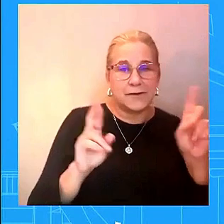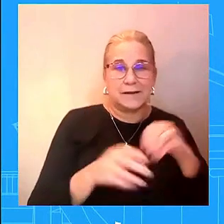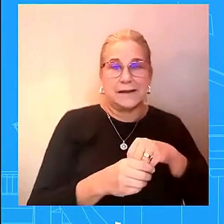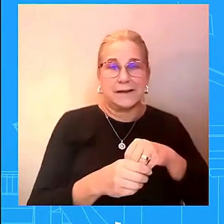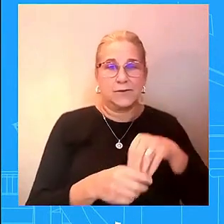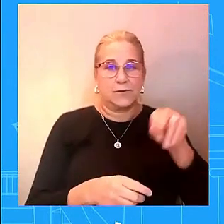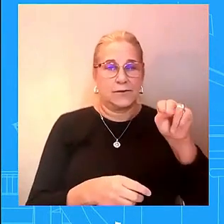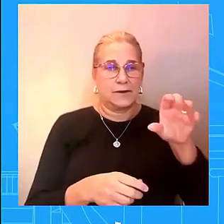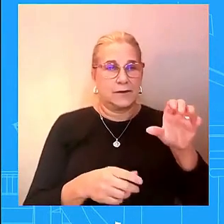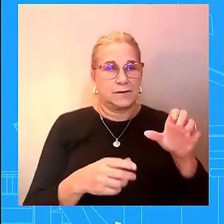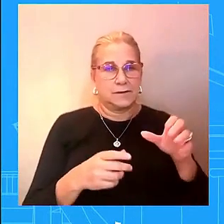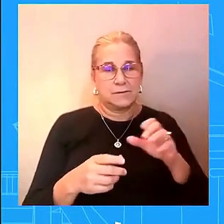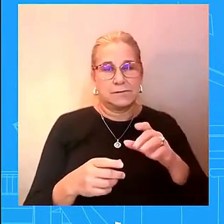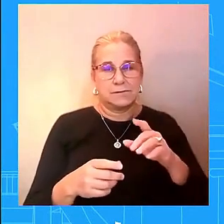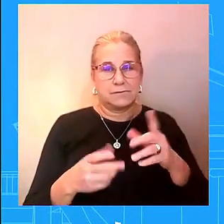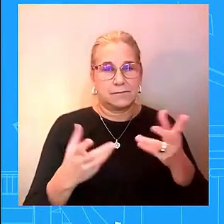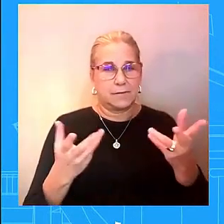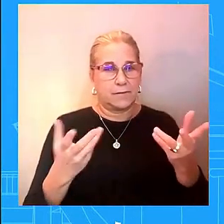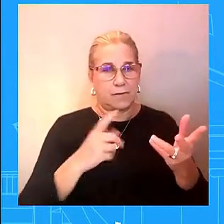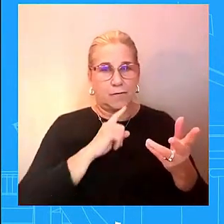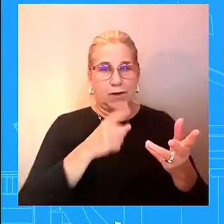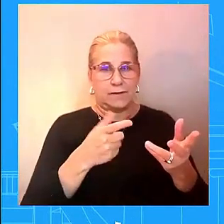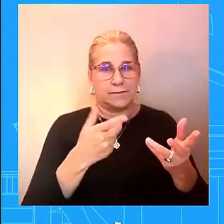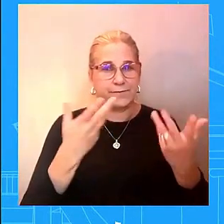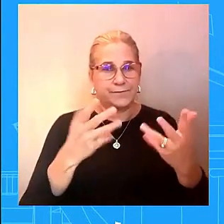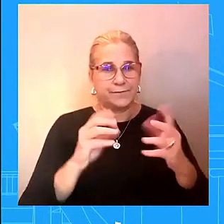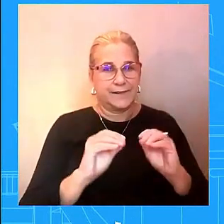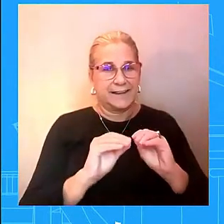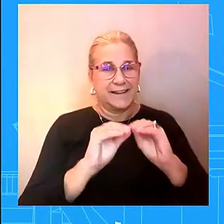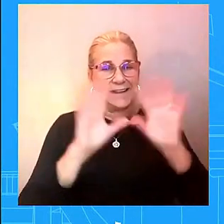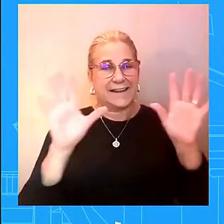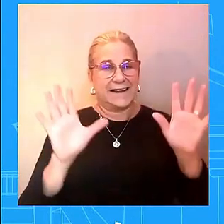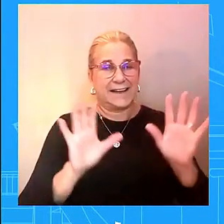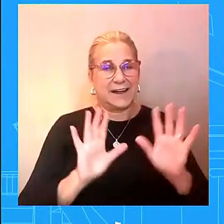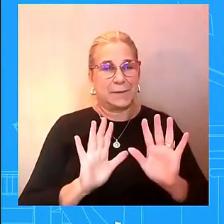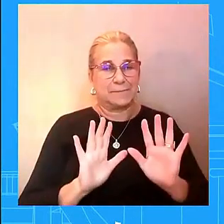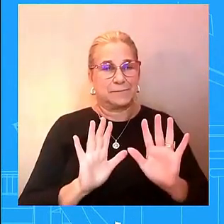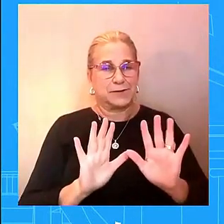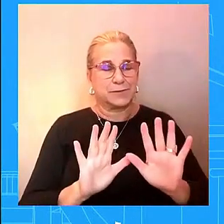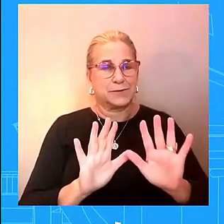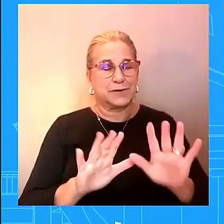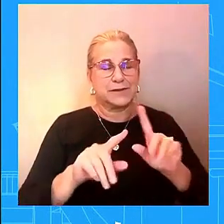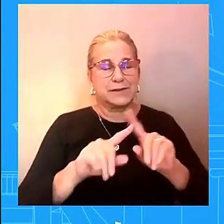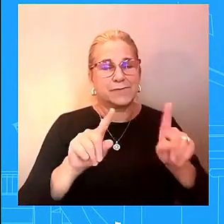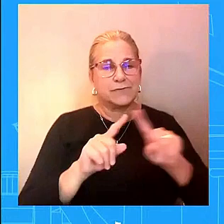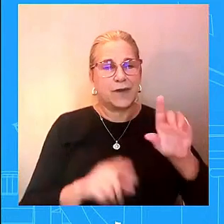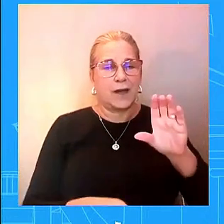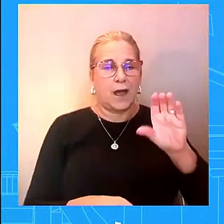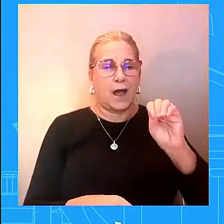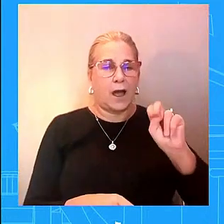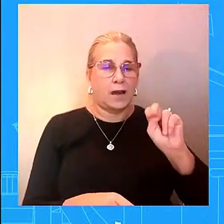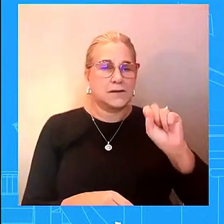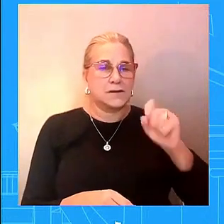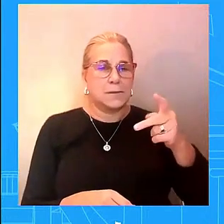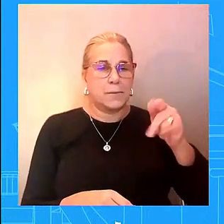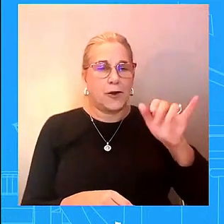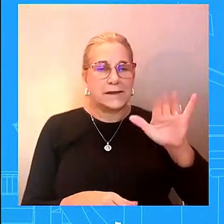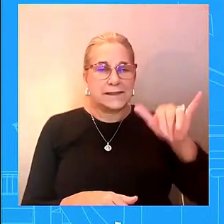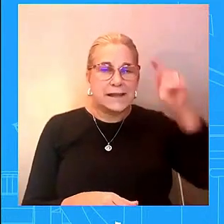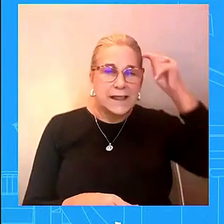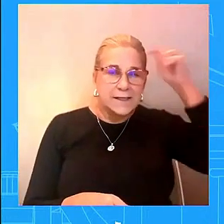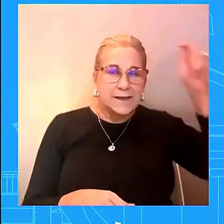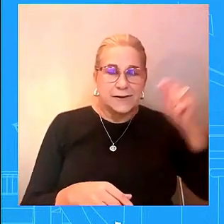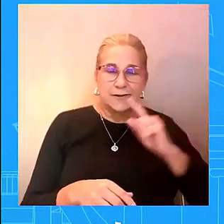by pushing these types of conspiracy theories uh they are dangerous they are unhelpful and it is it is